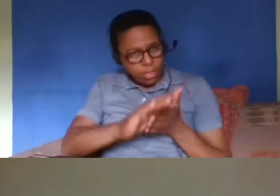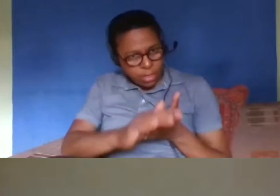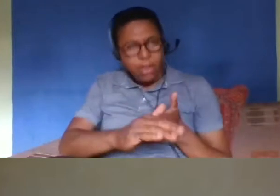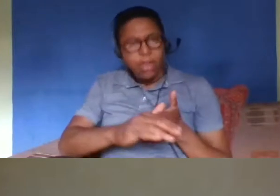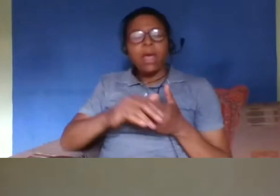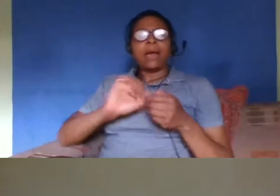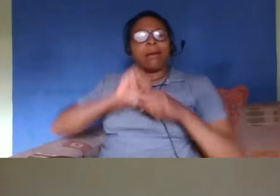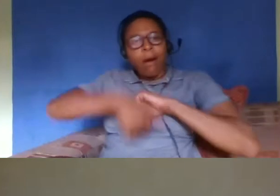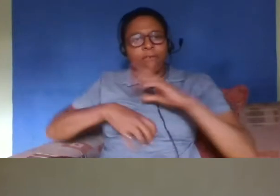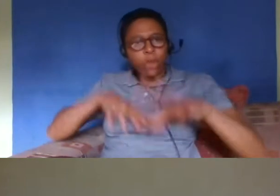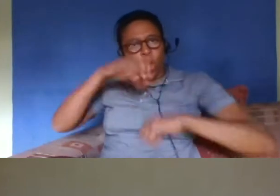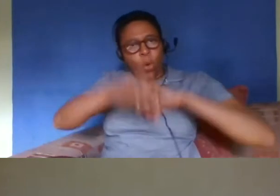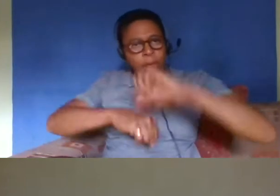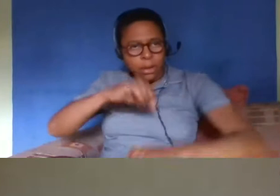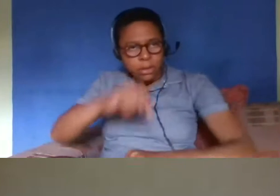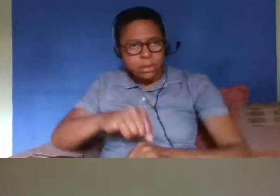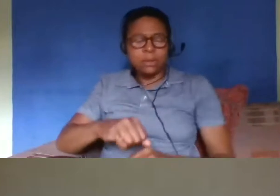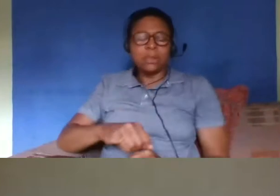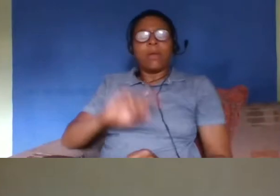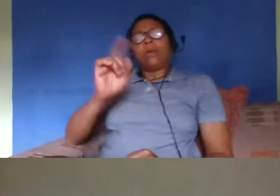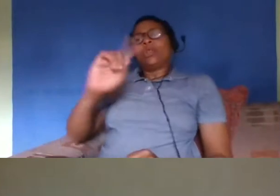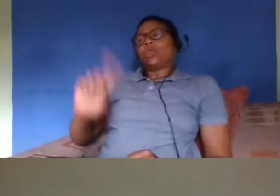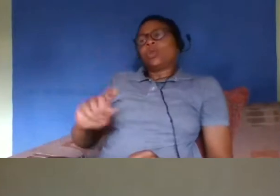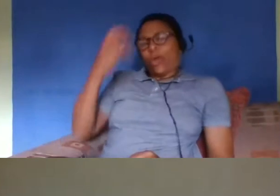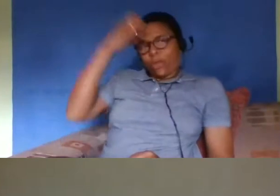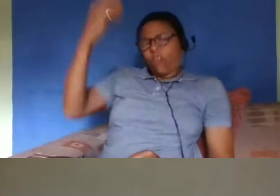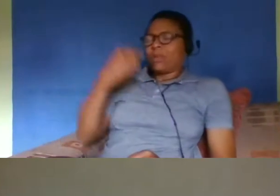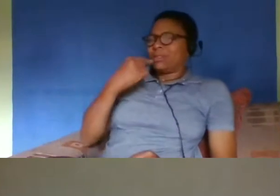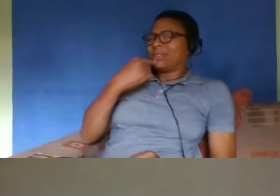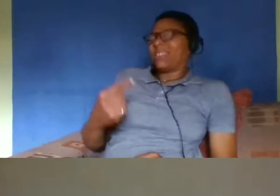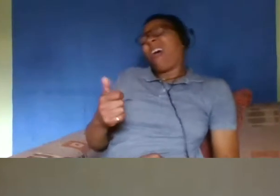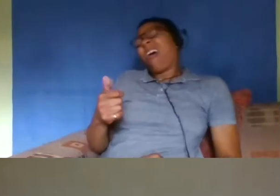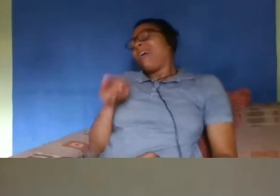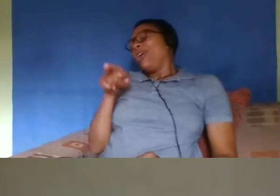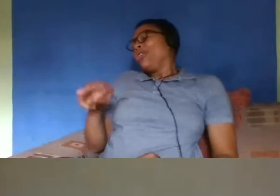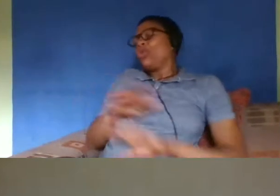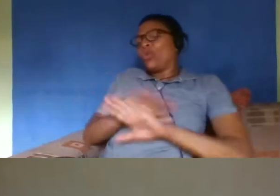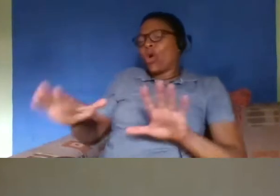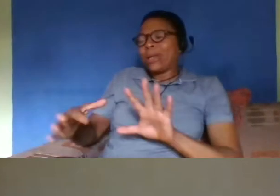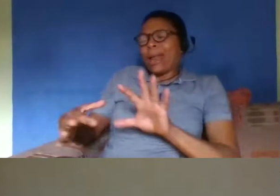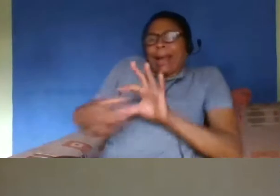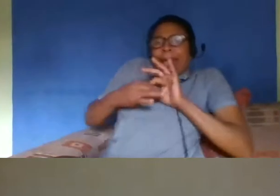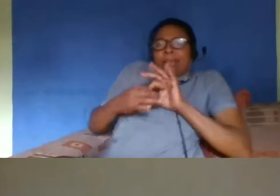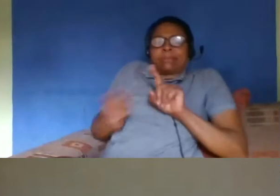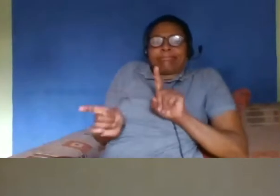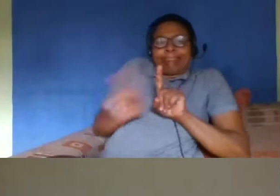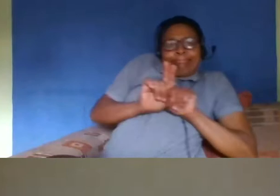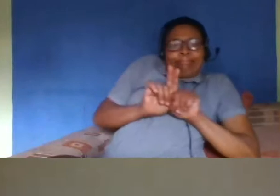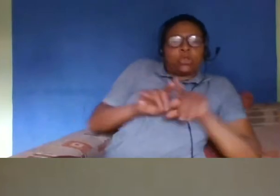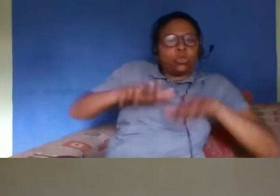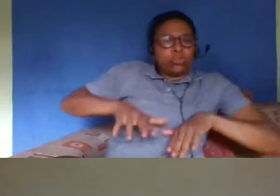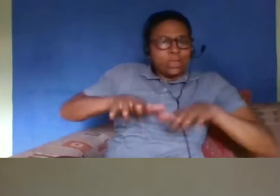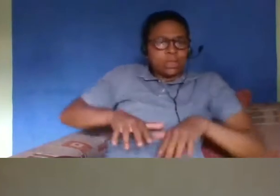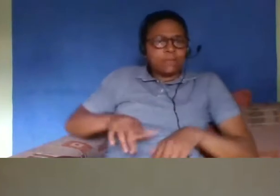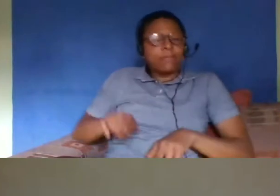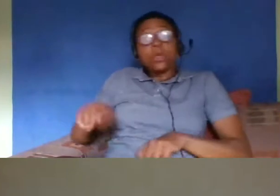parliaments to have a sufficiently close connection to united kingdom and so although they were going to acquire no other um nationality and